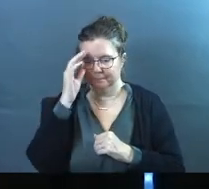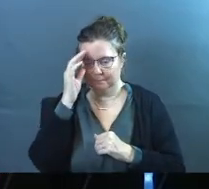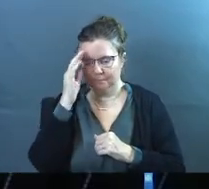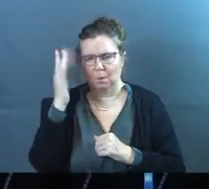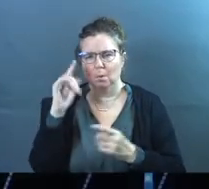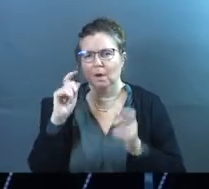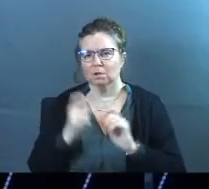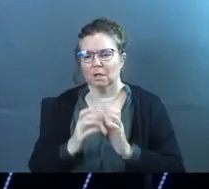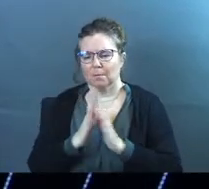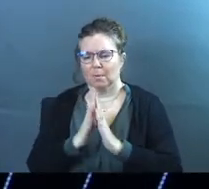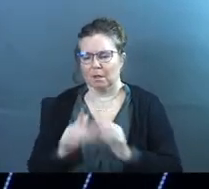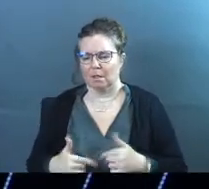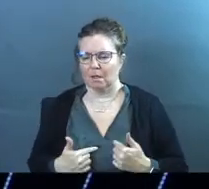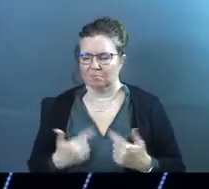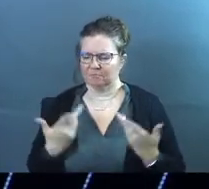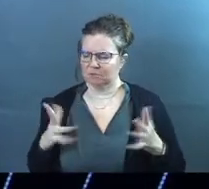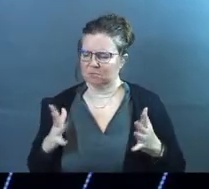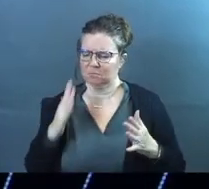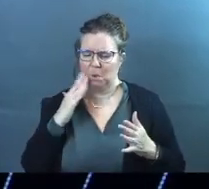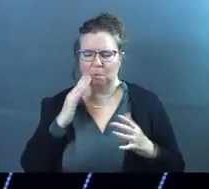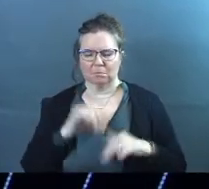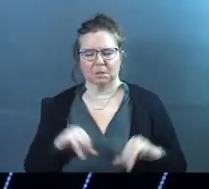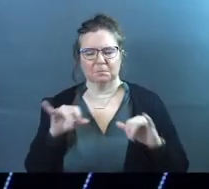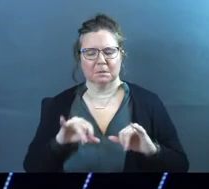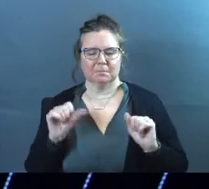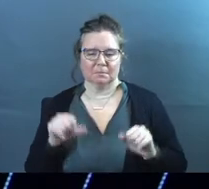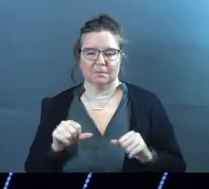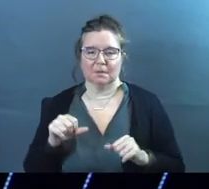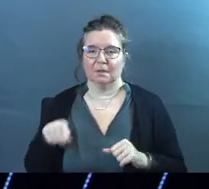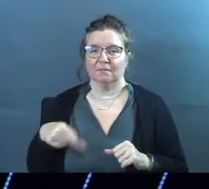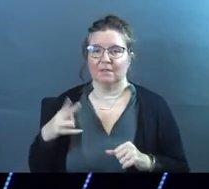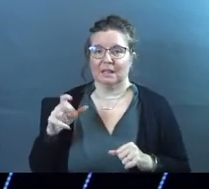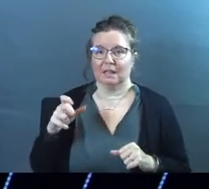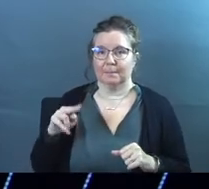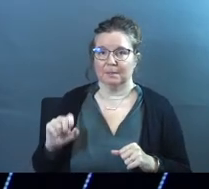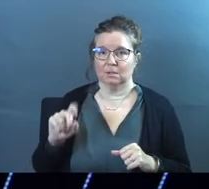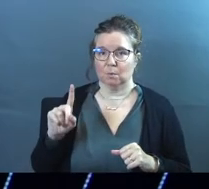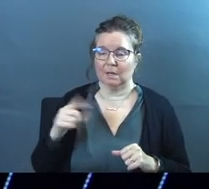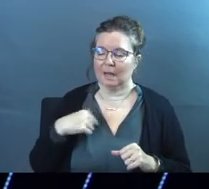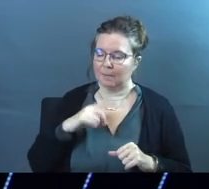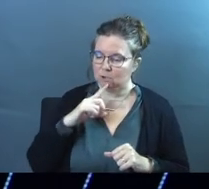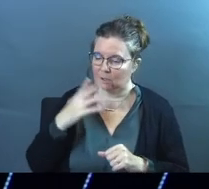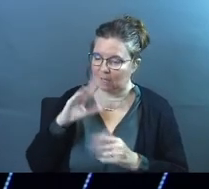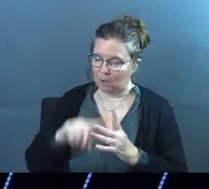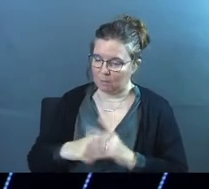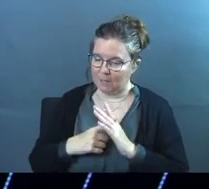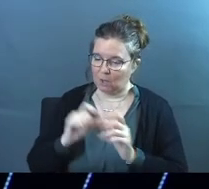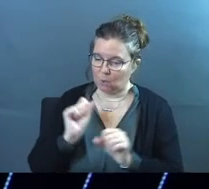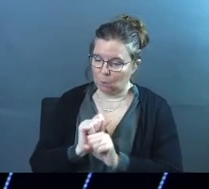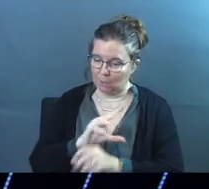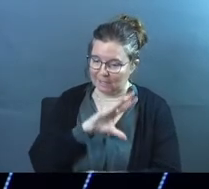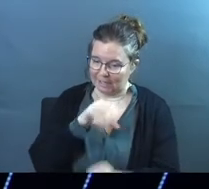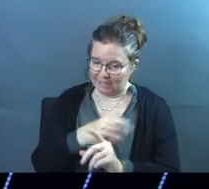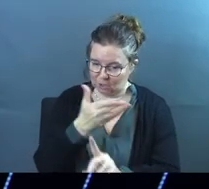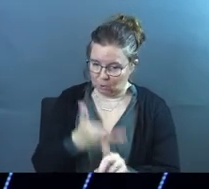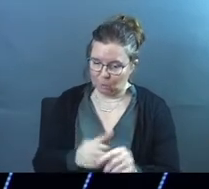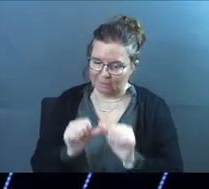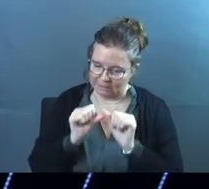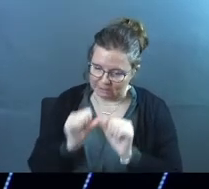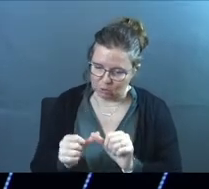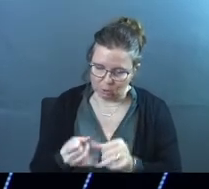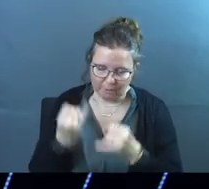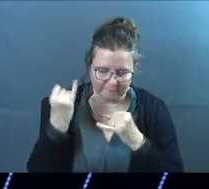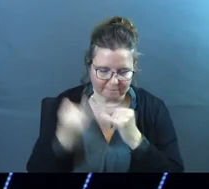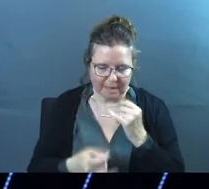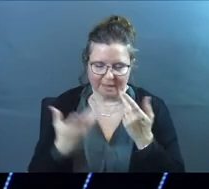right? Why change prayer in my life at all? I've got it done. Philippians 1.6. And I am certain that God, who began the good work within you, will continue his work until it is finally